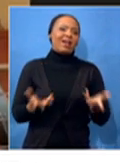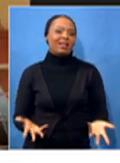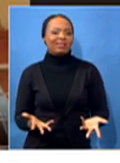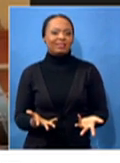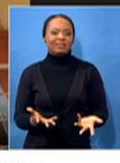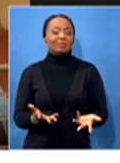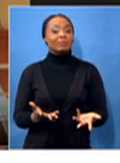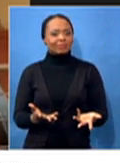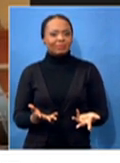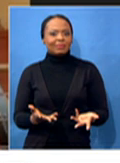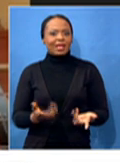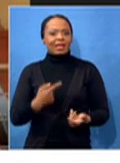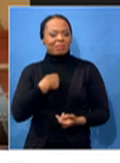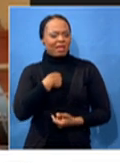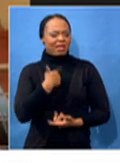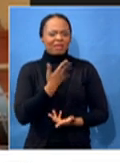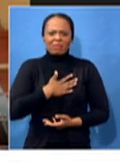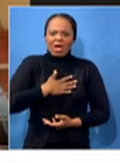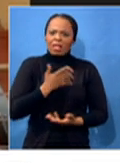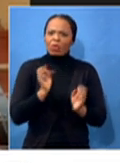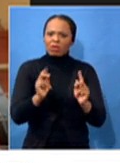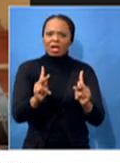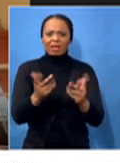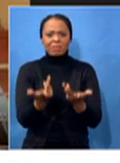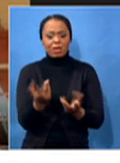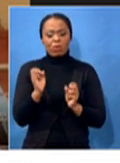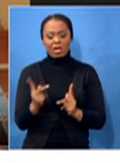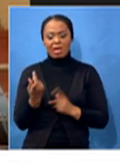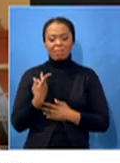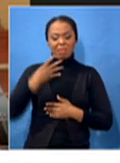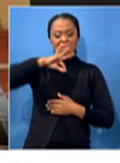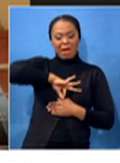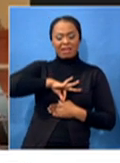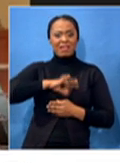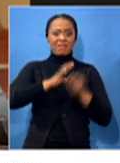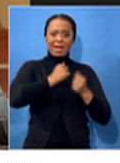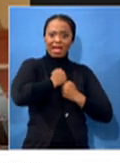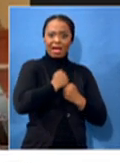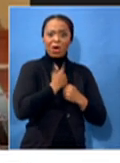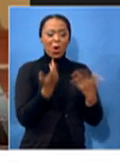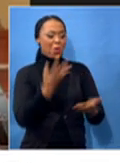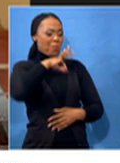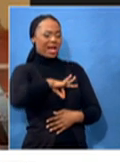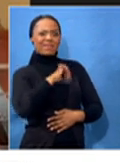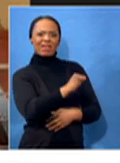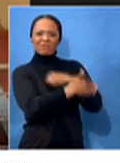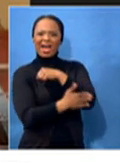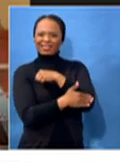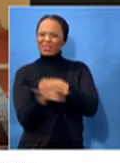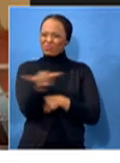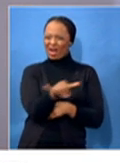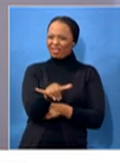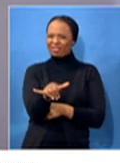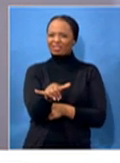of, should I take this for the benefit of my family, or should I take this for the benefit of the country? You know, so